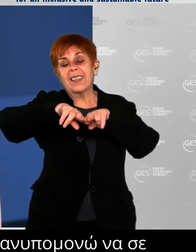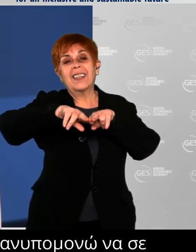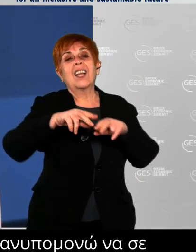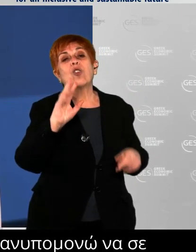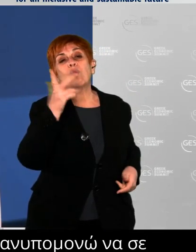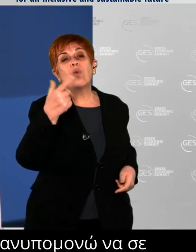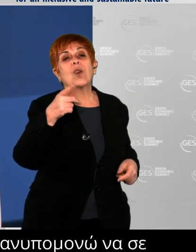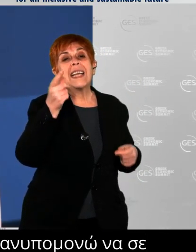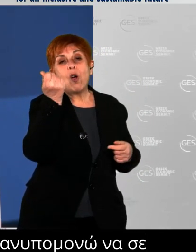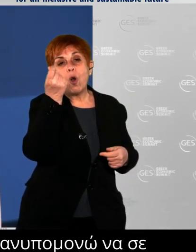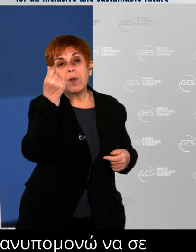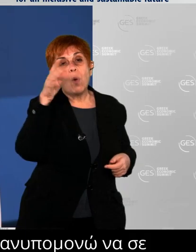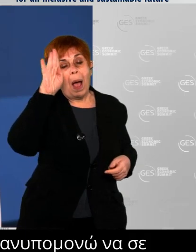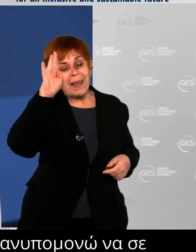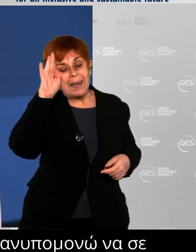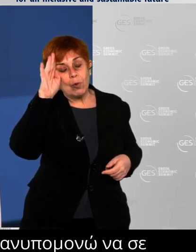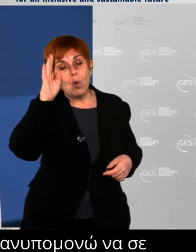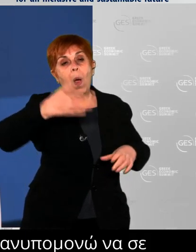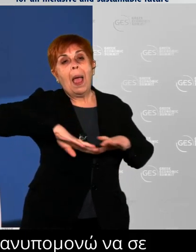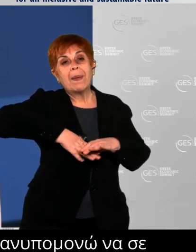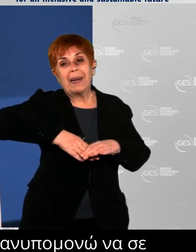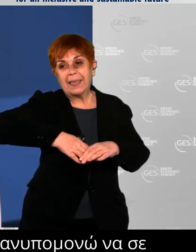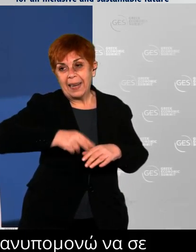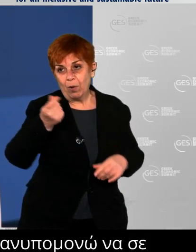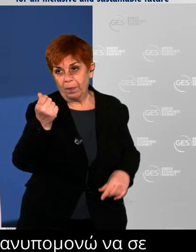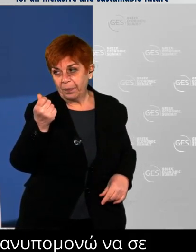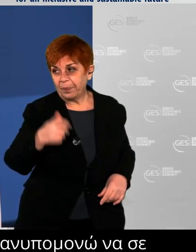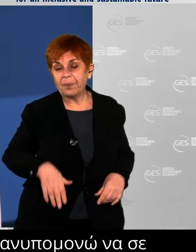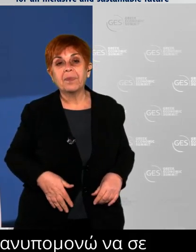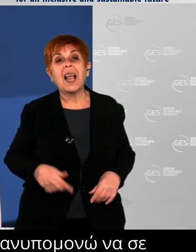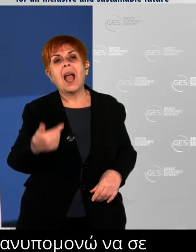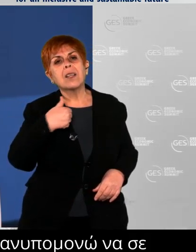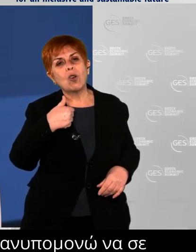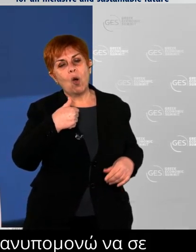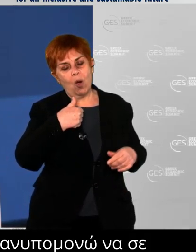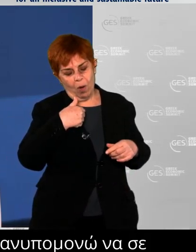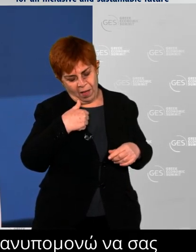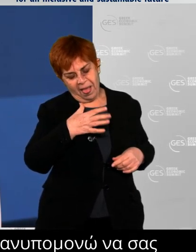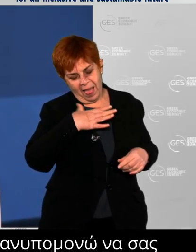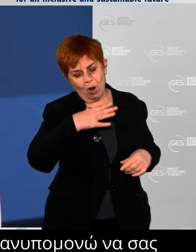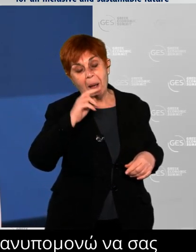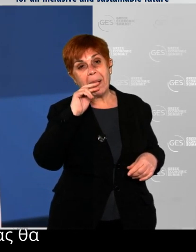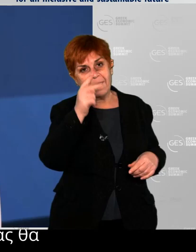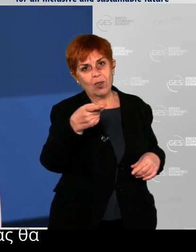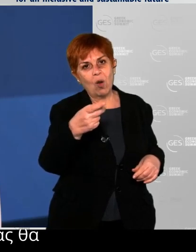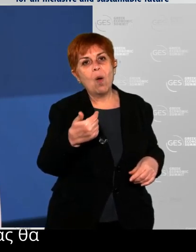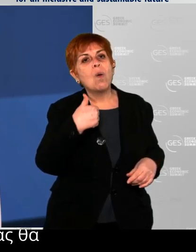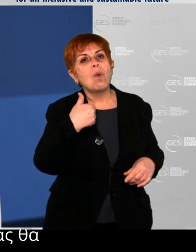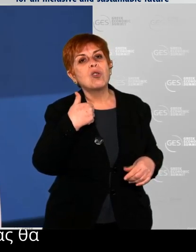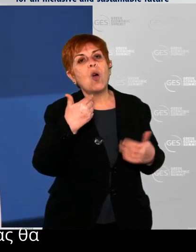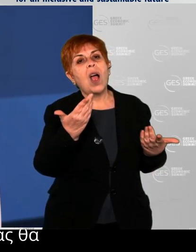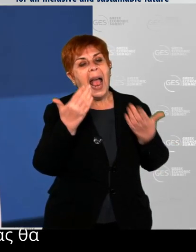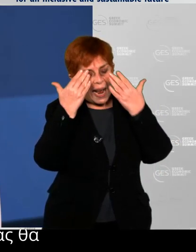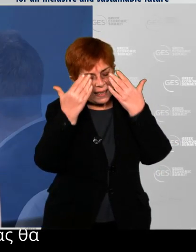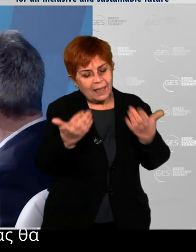month, I hope. And I want to say, too, how much I have valued our partnership with the Hellenic American